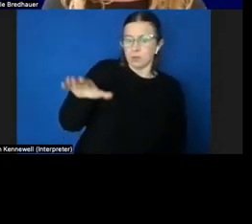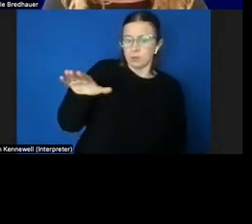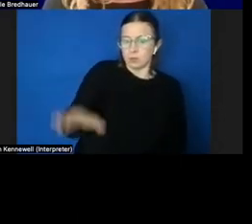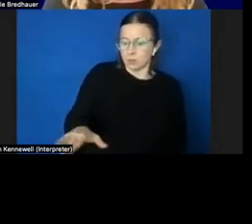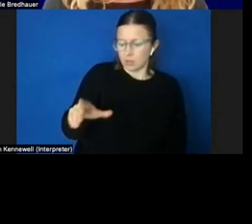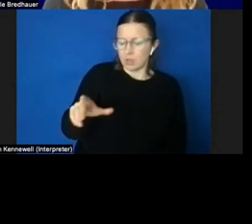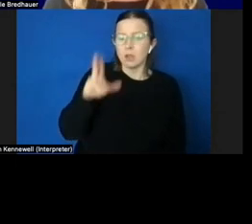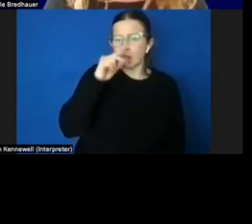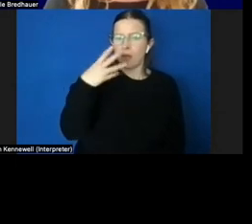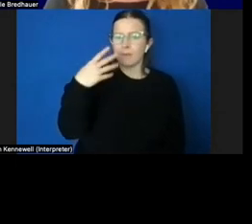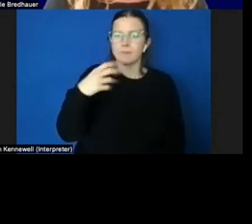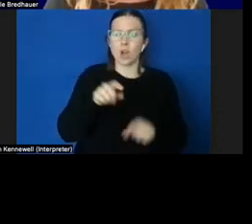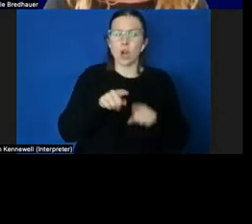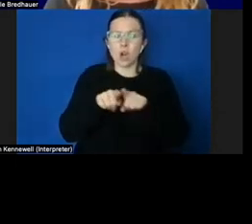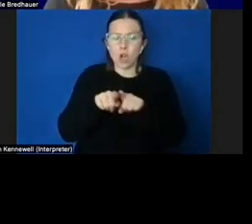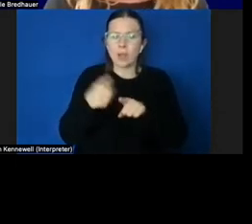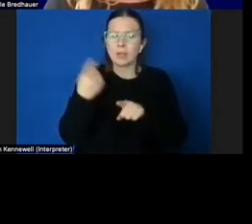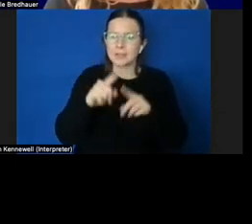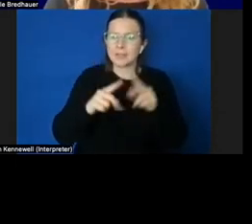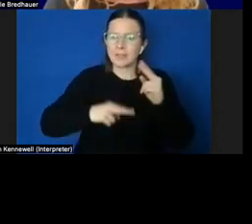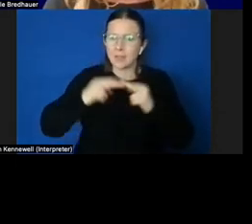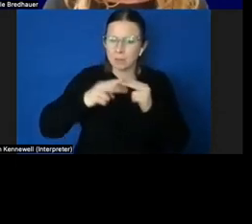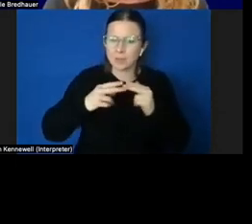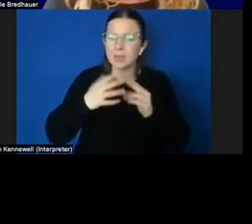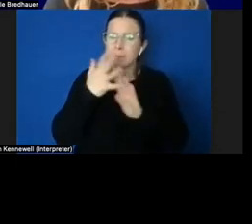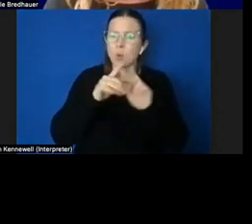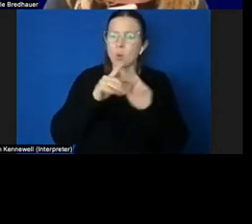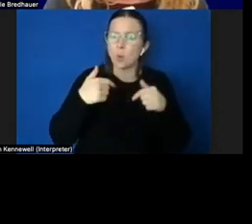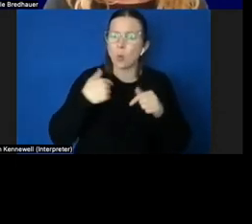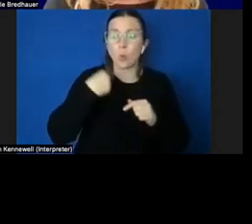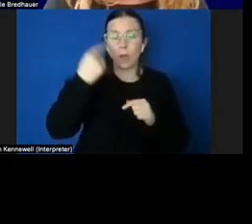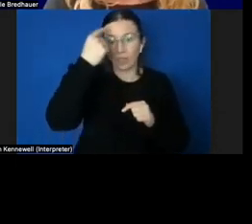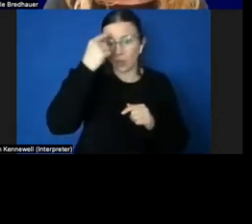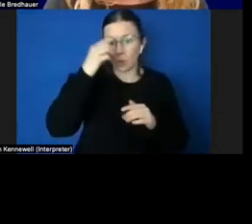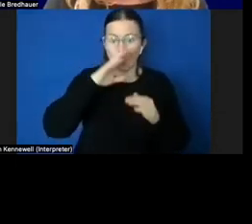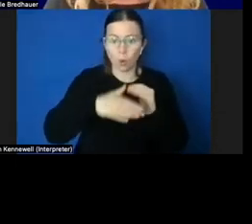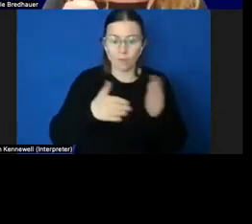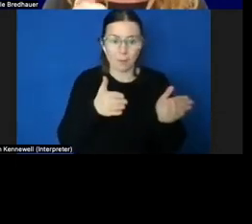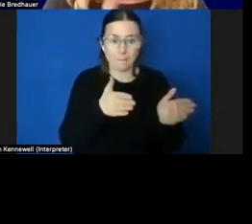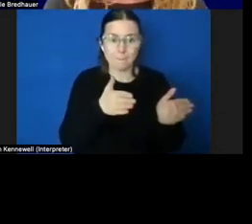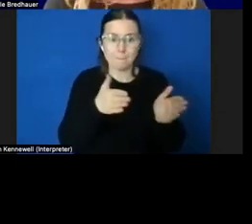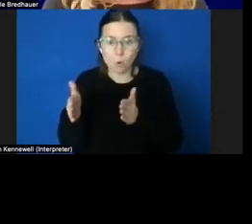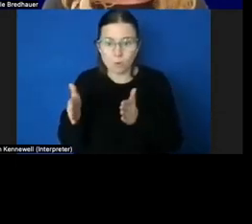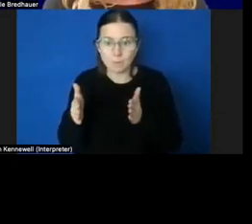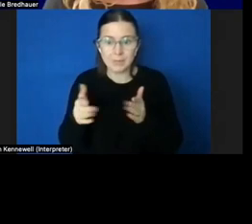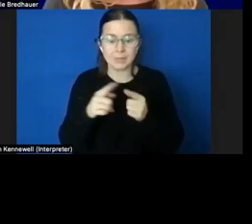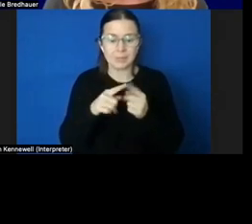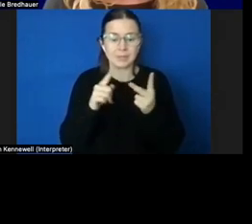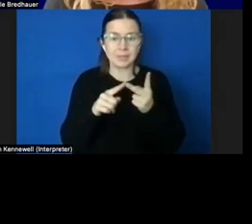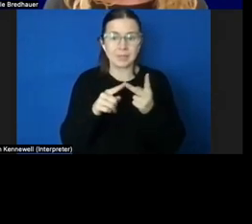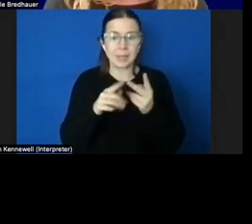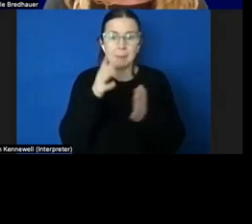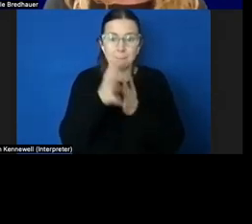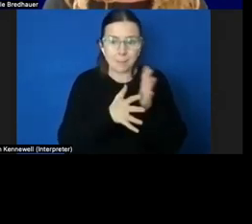the young child, we're thinking about movement, meaning and motivation.